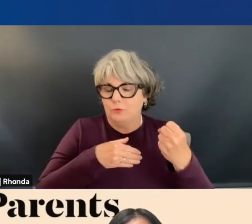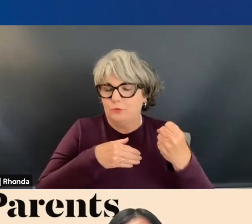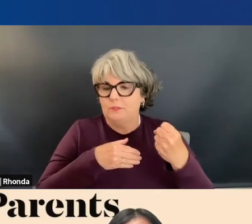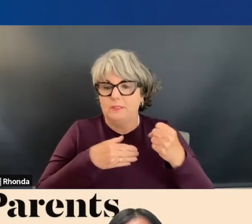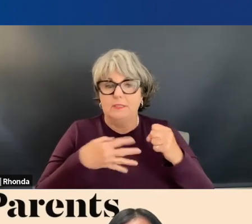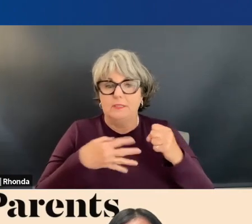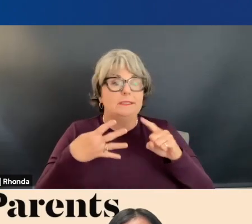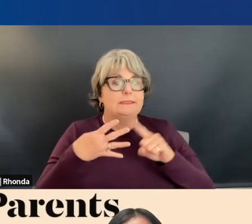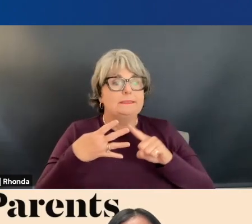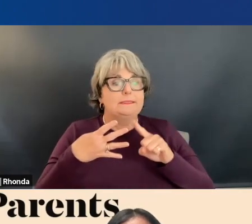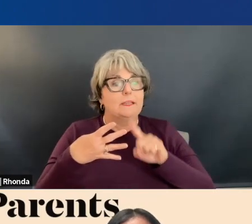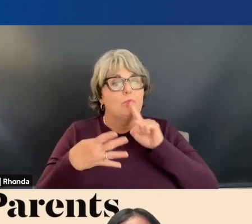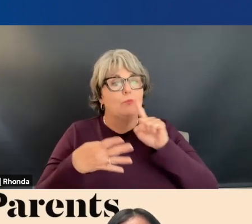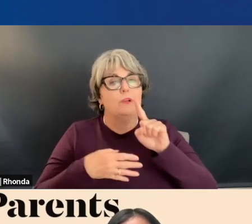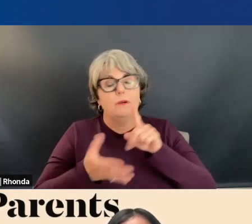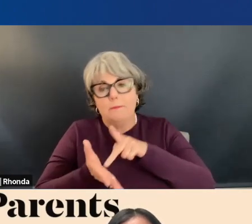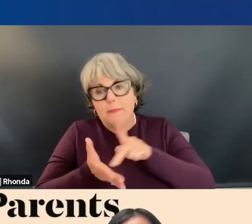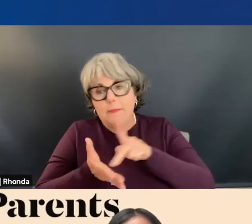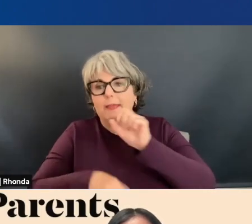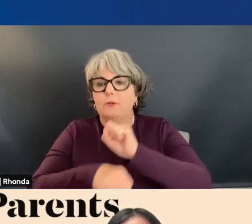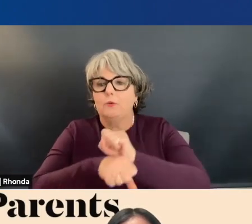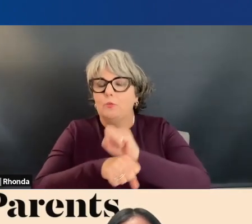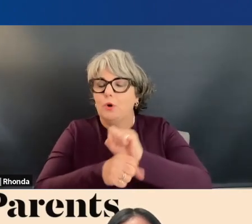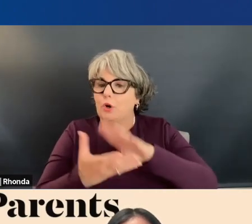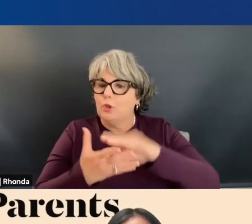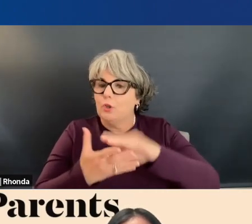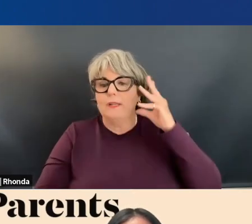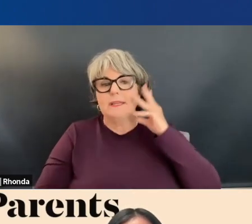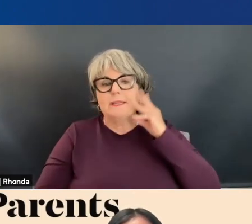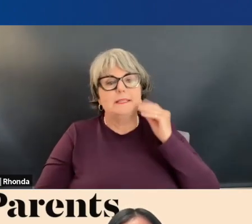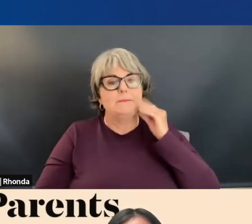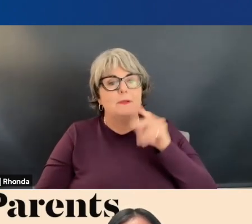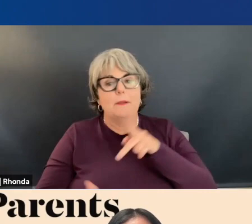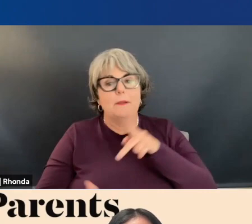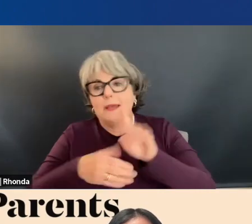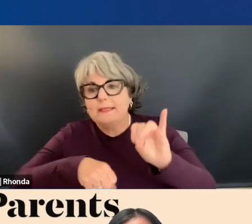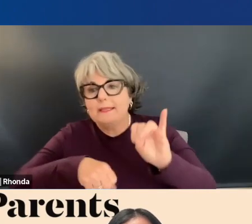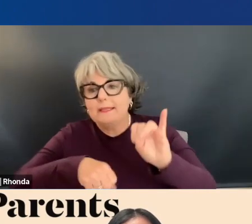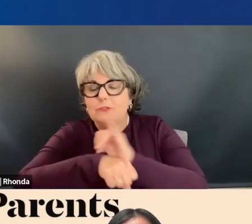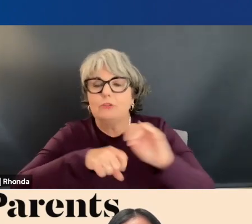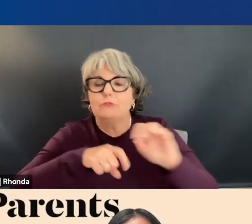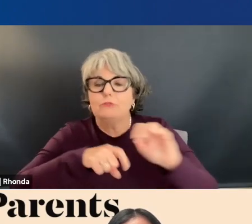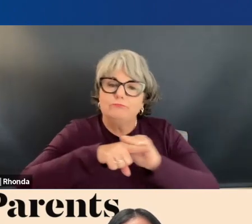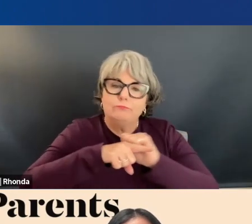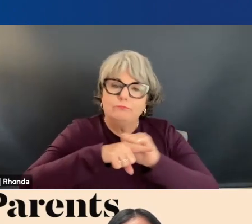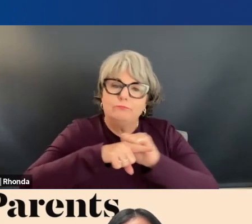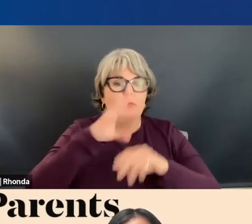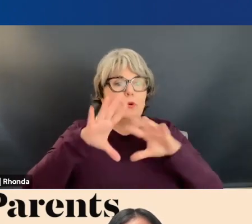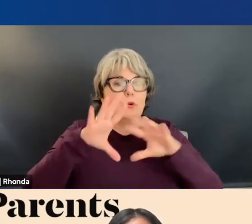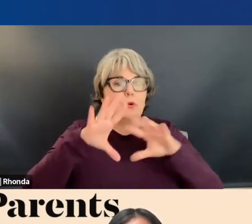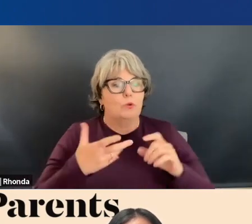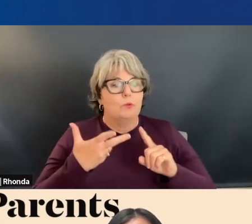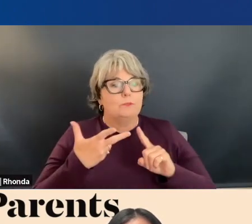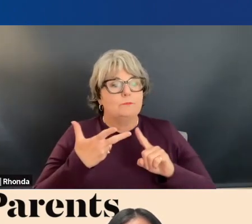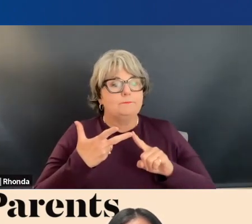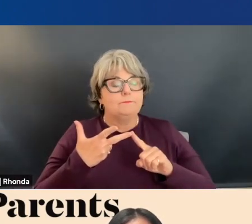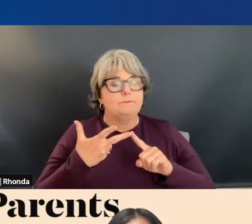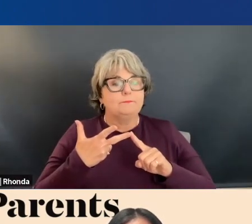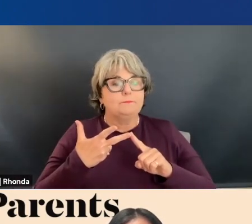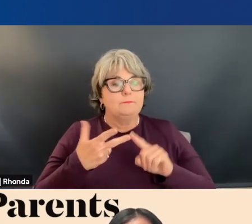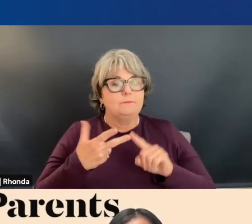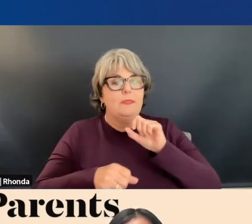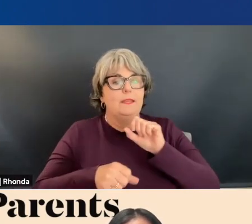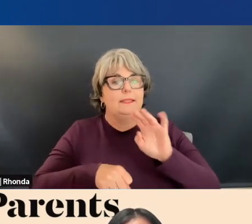second is real-world paid work-based learning experiences through internships and apprenticeships in the world of work. The third is an